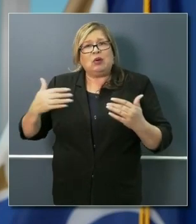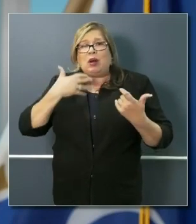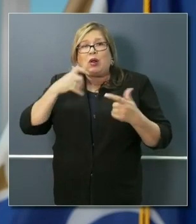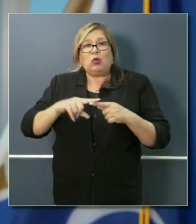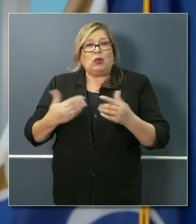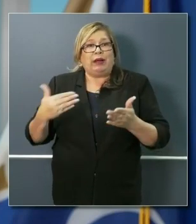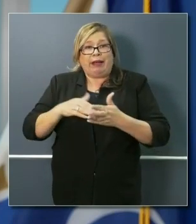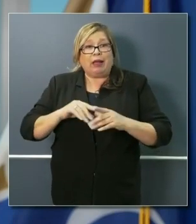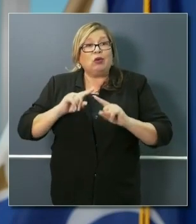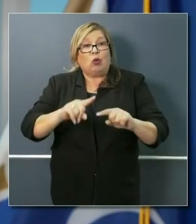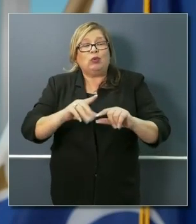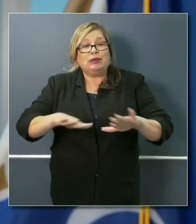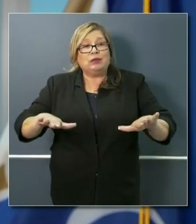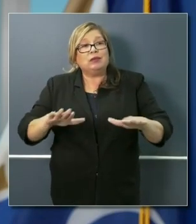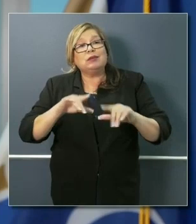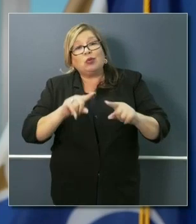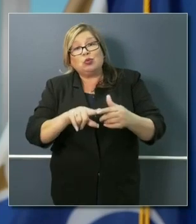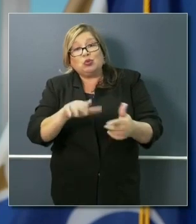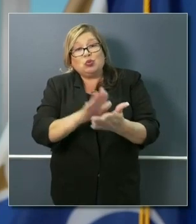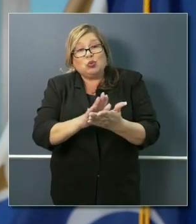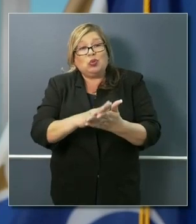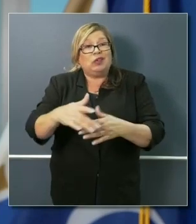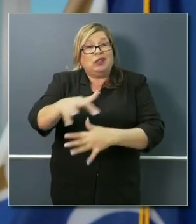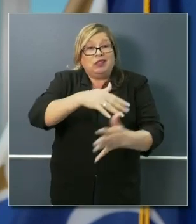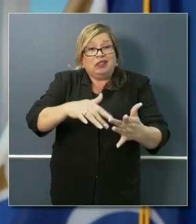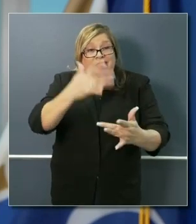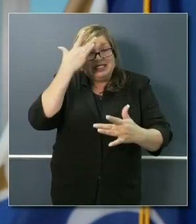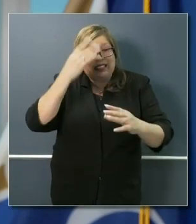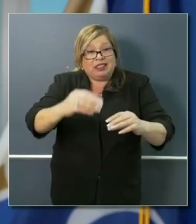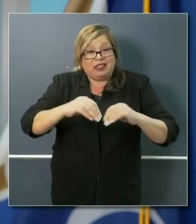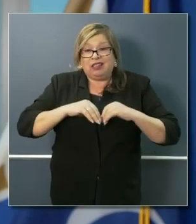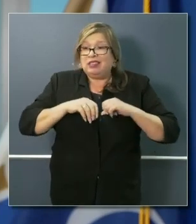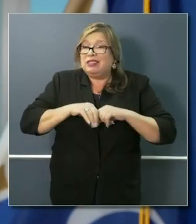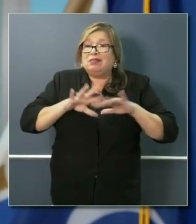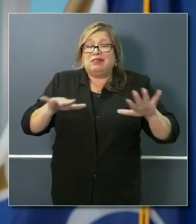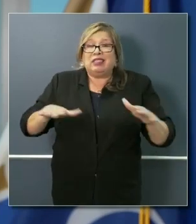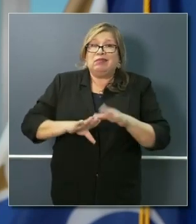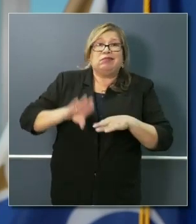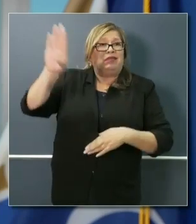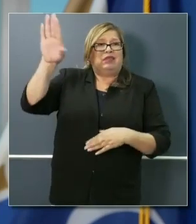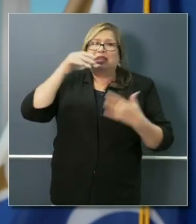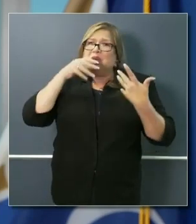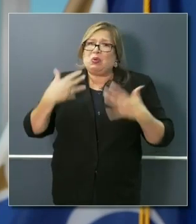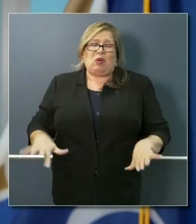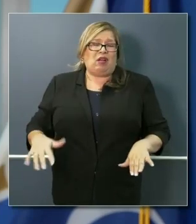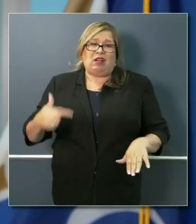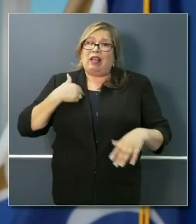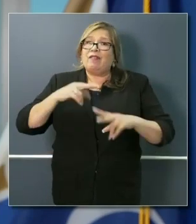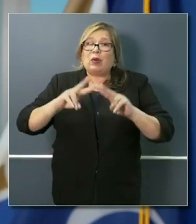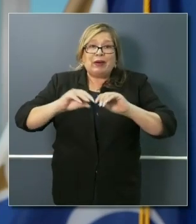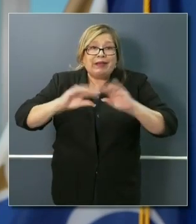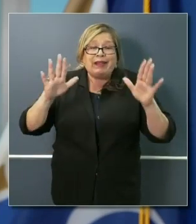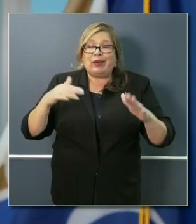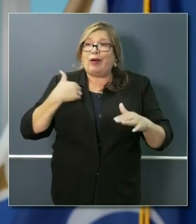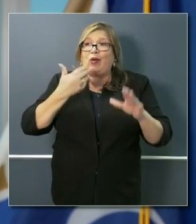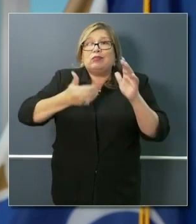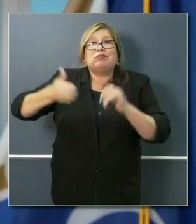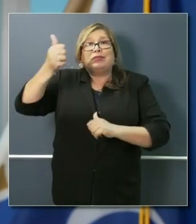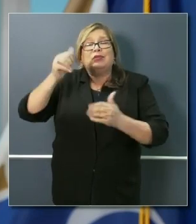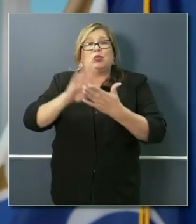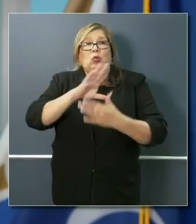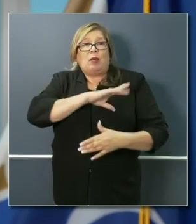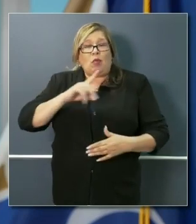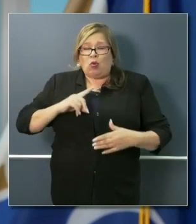the superintendent's been clear. Our president of our state school board has been clear. I've been as clear as I possibly can. And